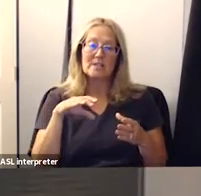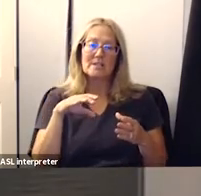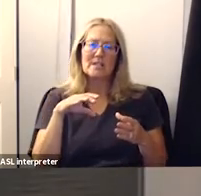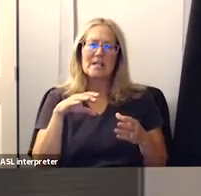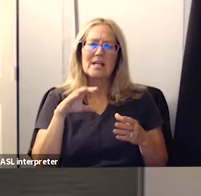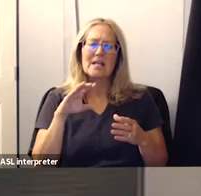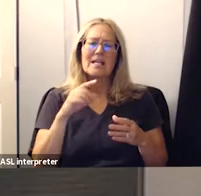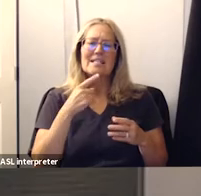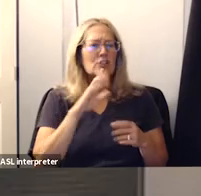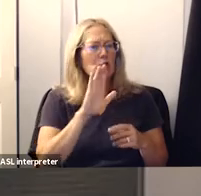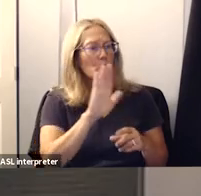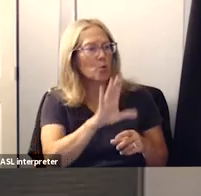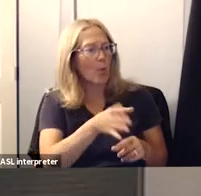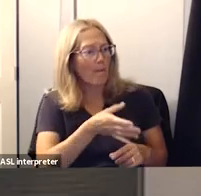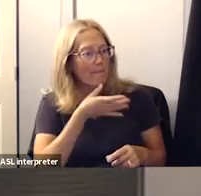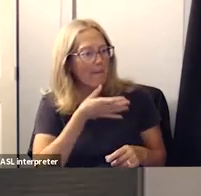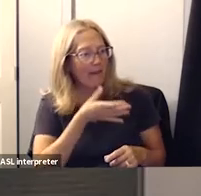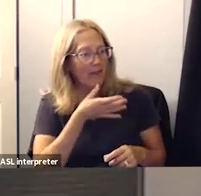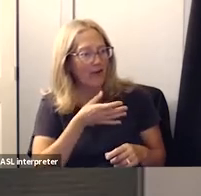said your mother